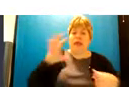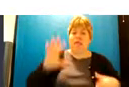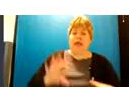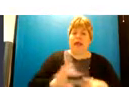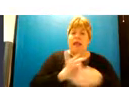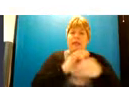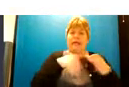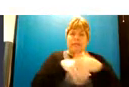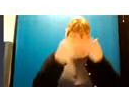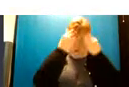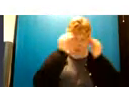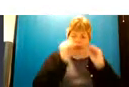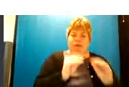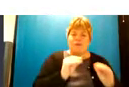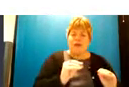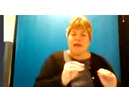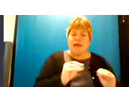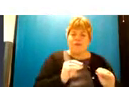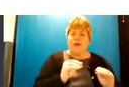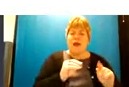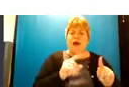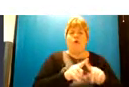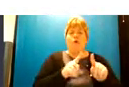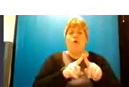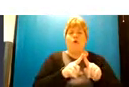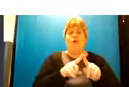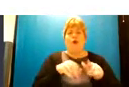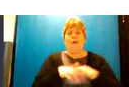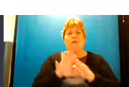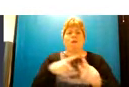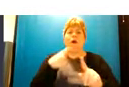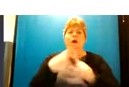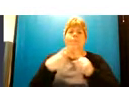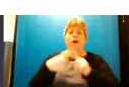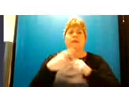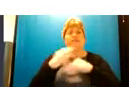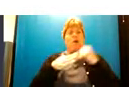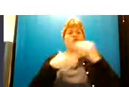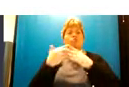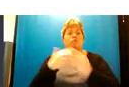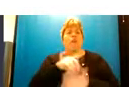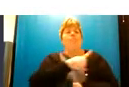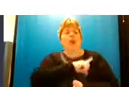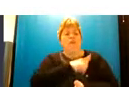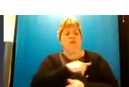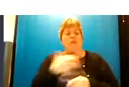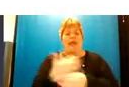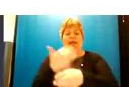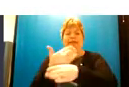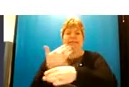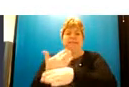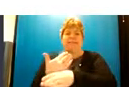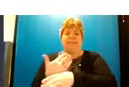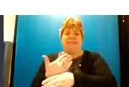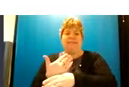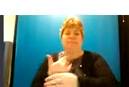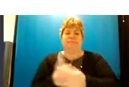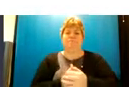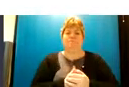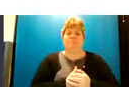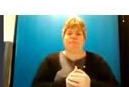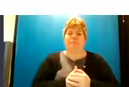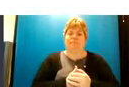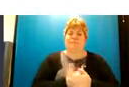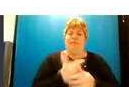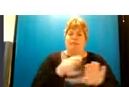into education but also um into positive constructive purposeful activity for children at this point to be able